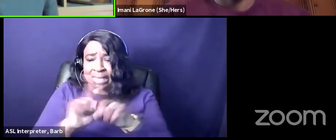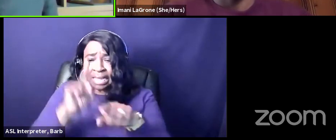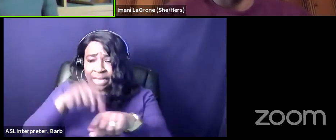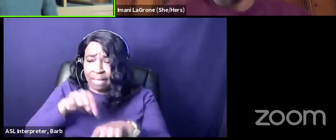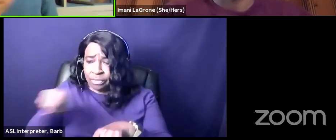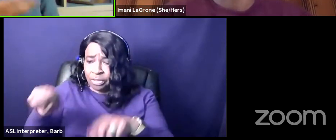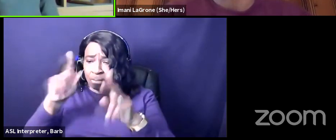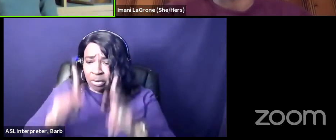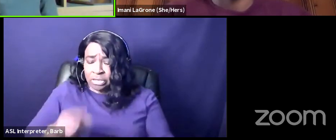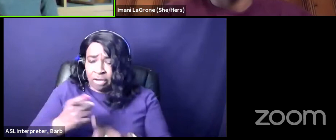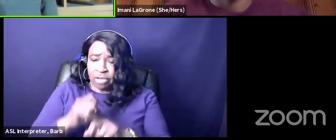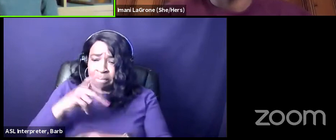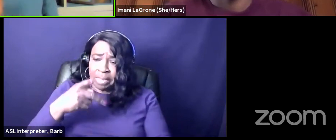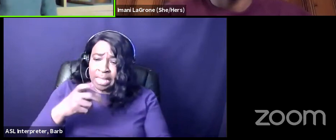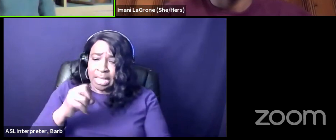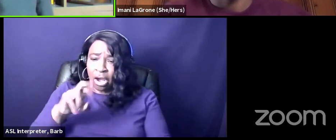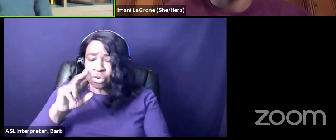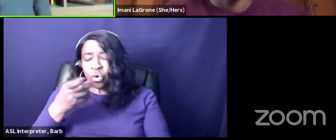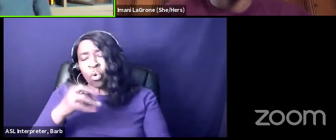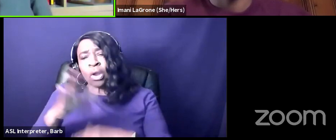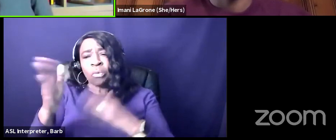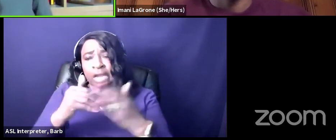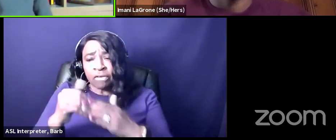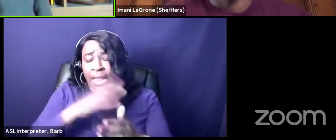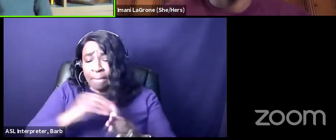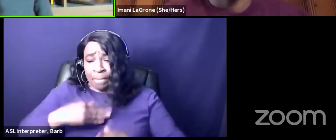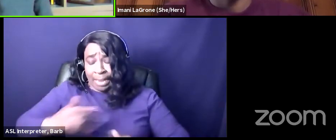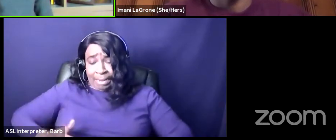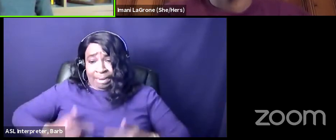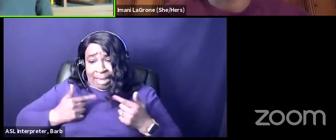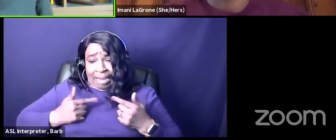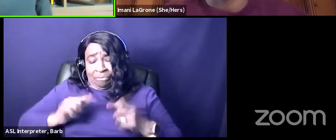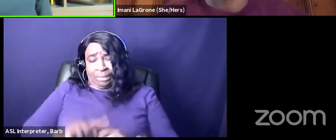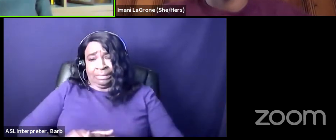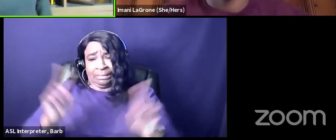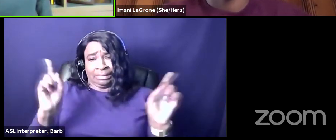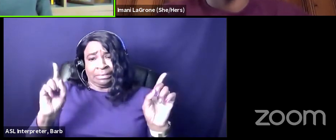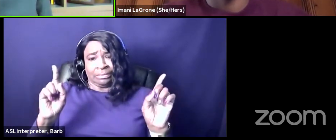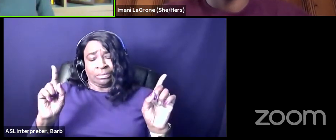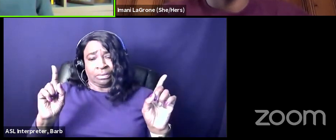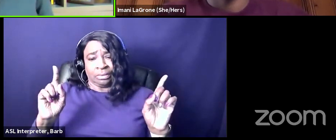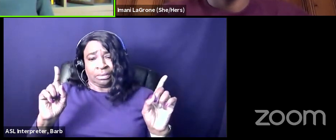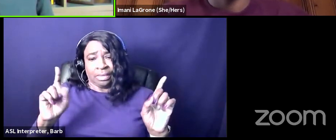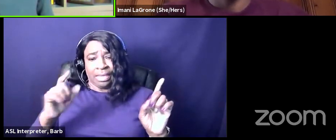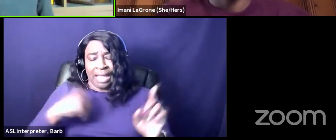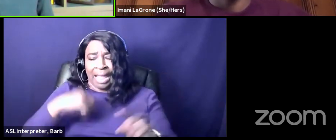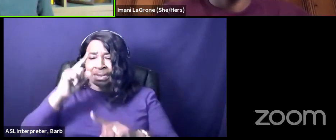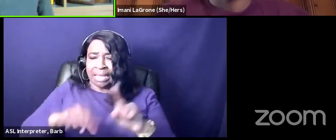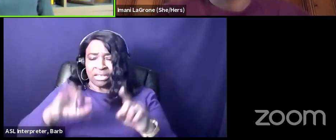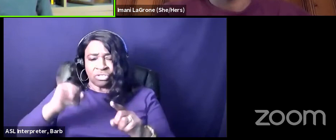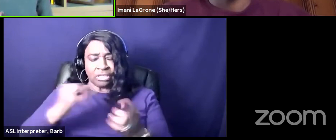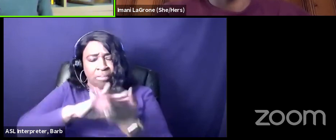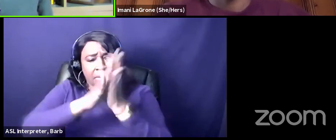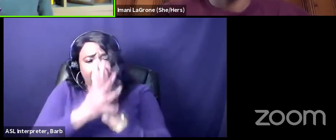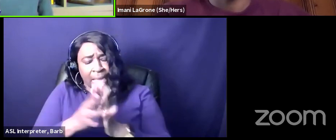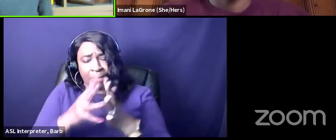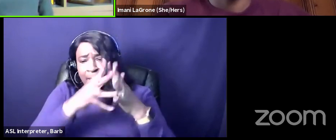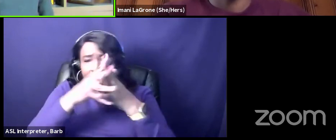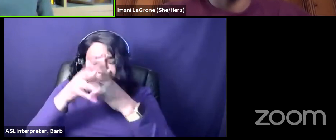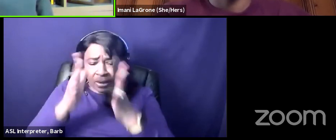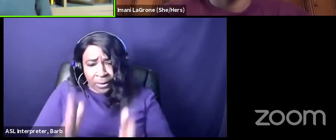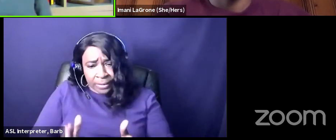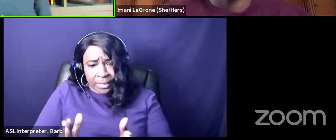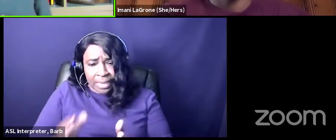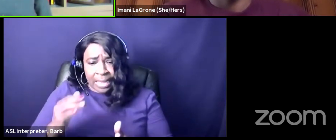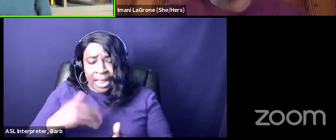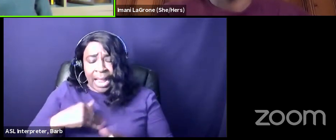peru or wherever and my life isn't the same so i can't just become american i get to become